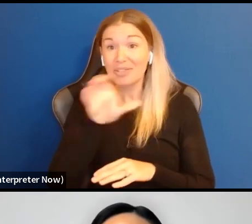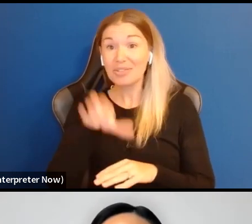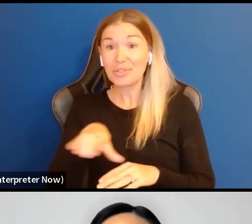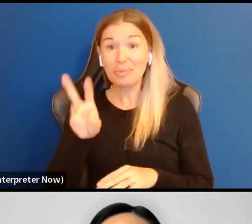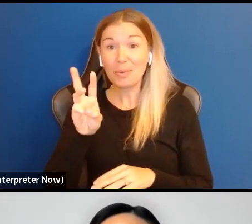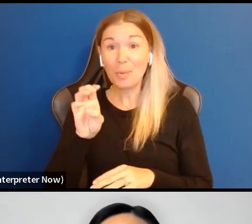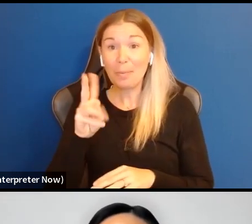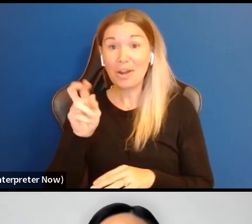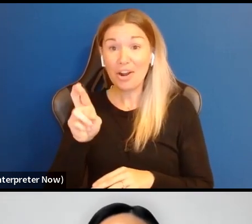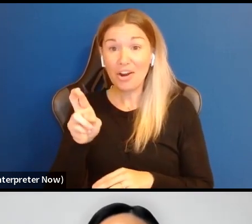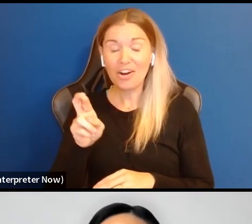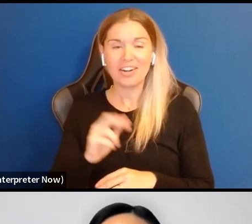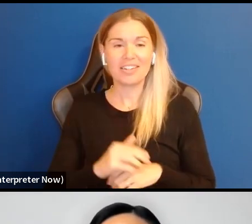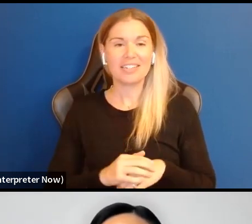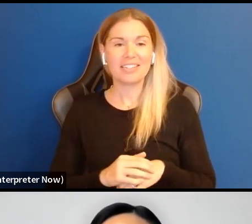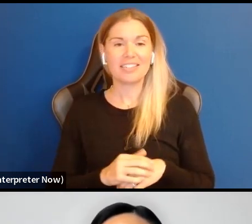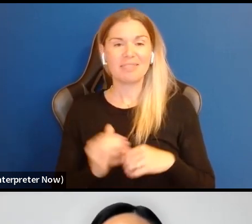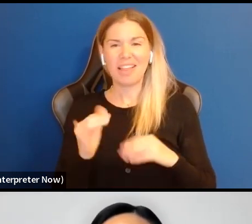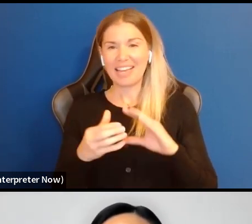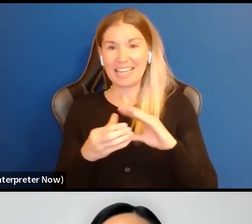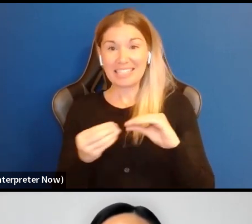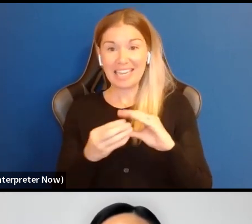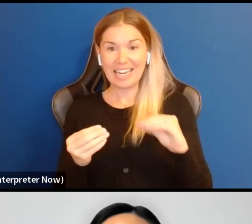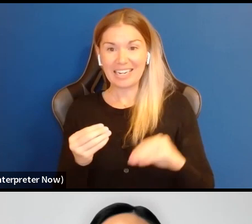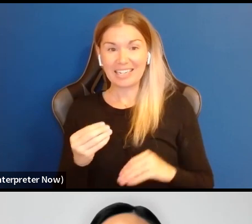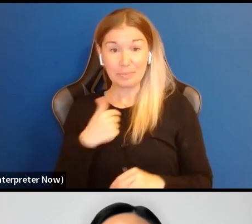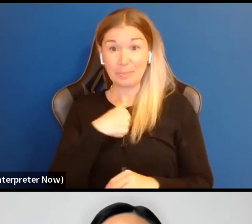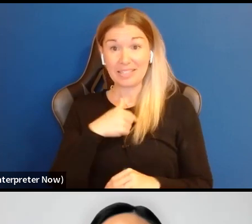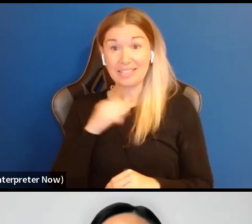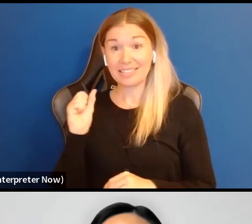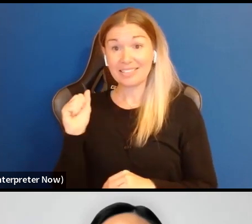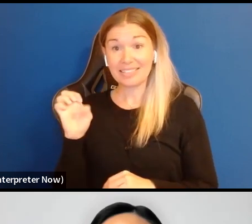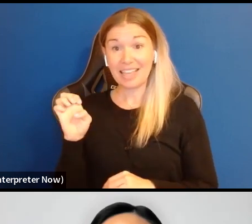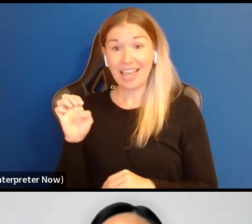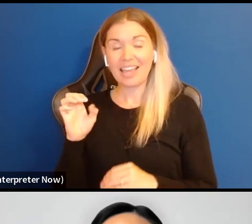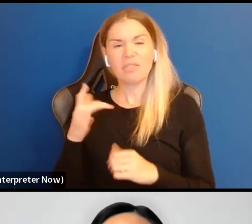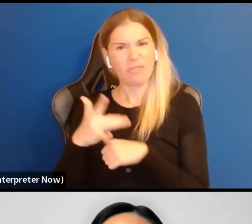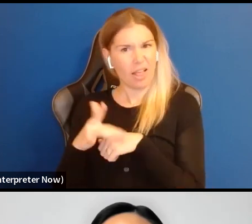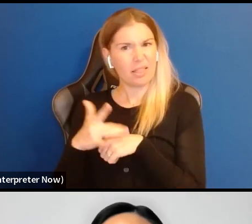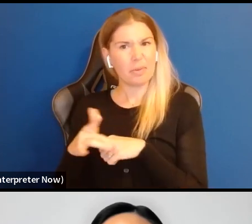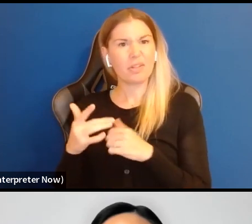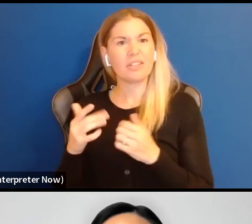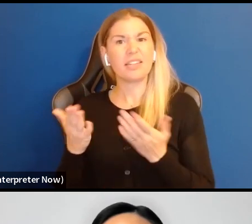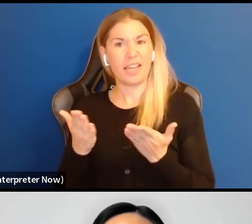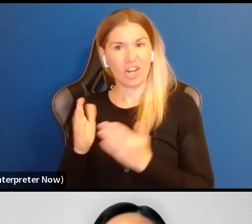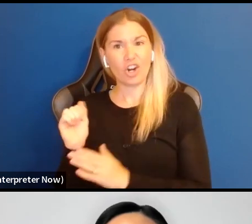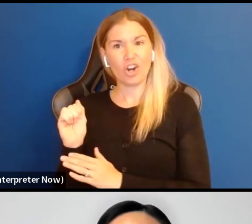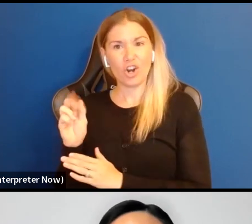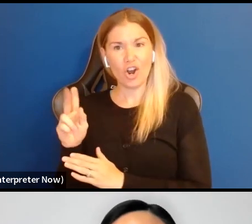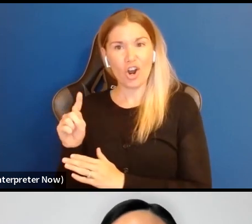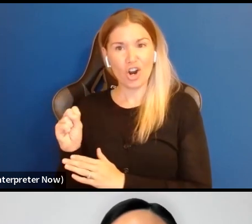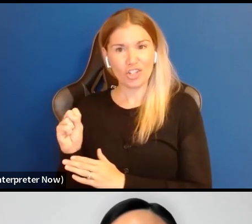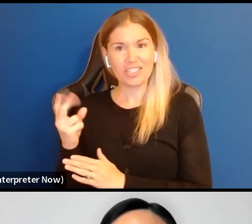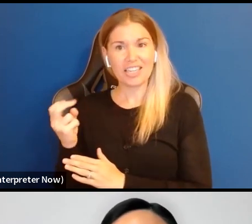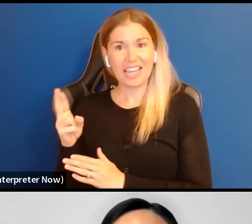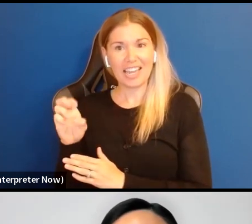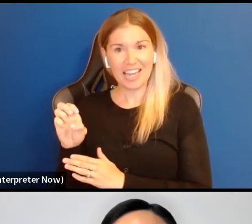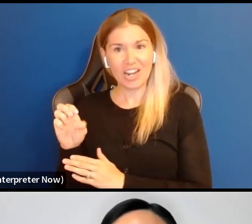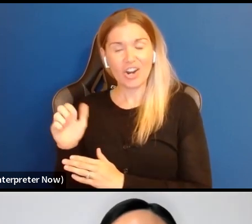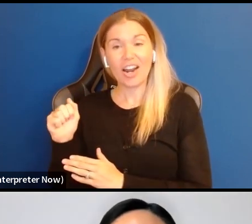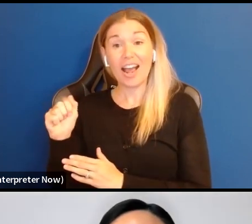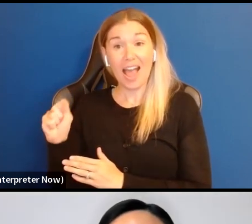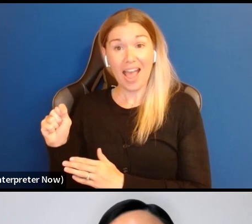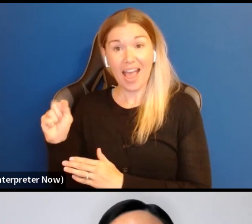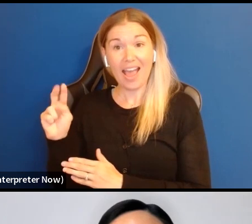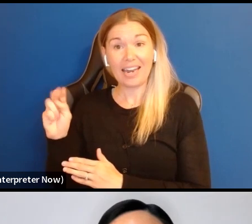as I mentioned, say, and I are available at arts here at nifa.org. Uh, if you have